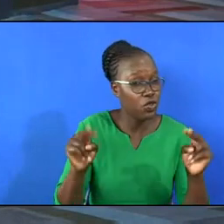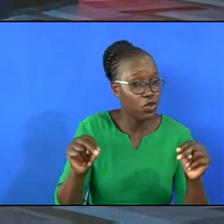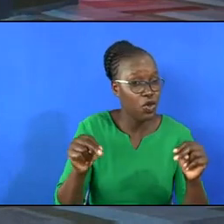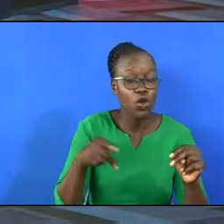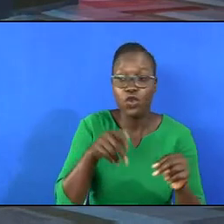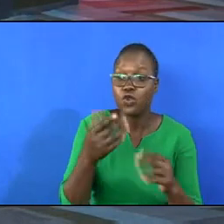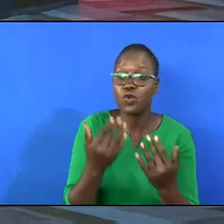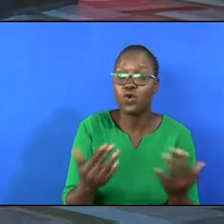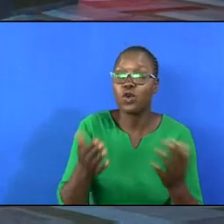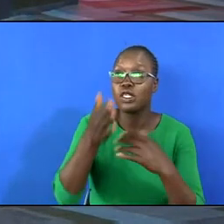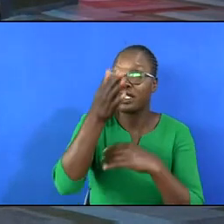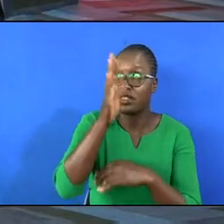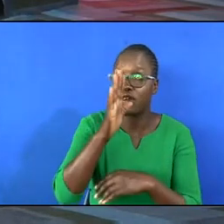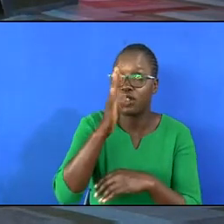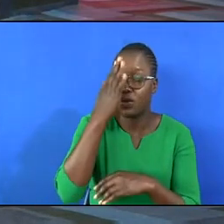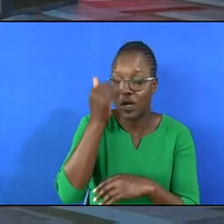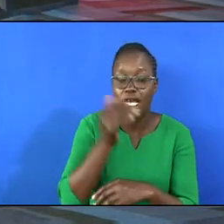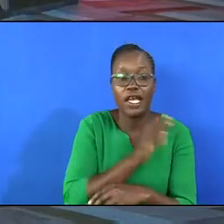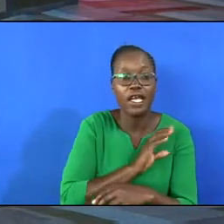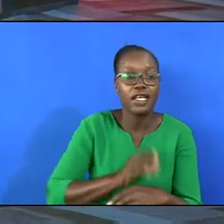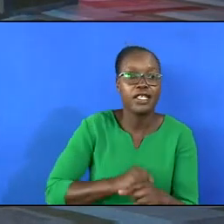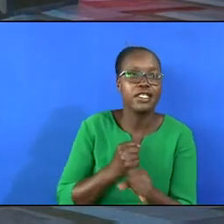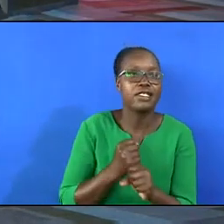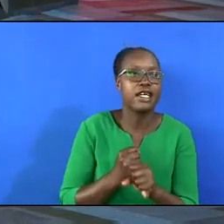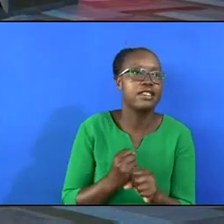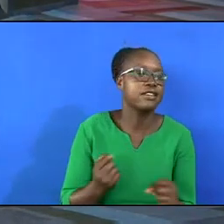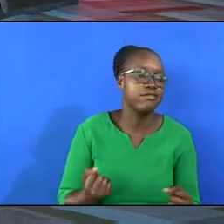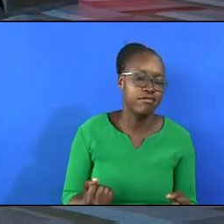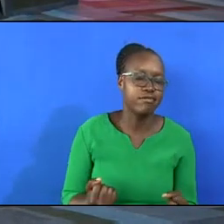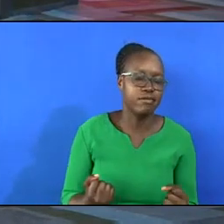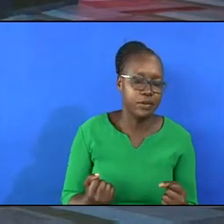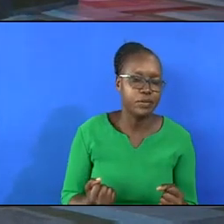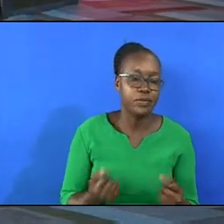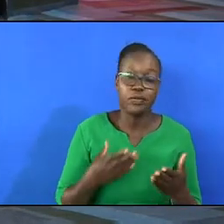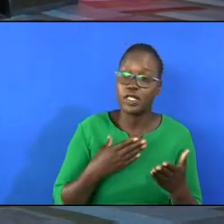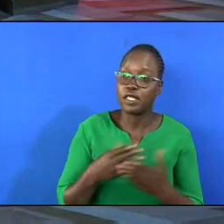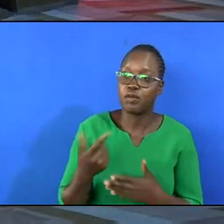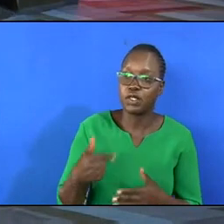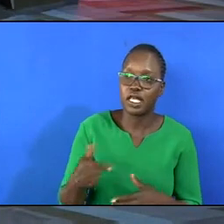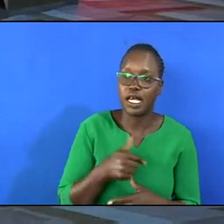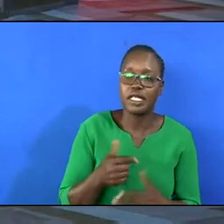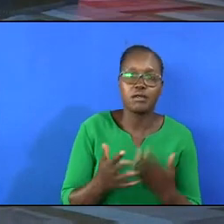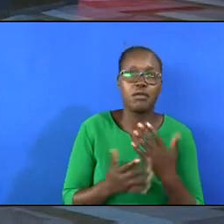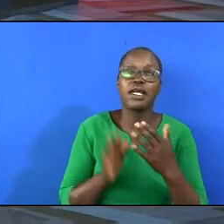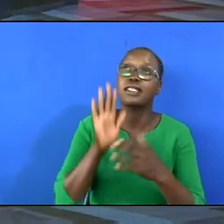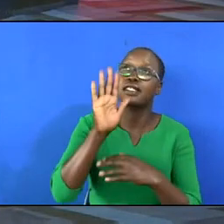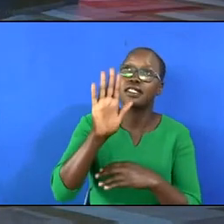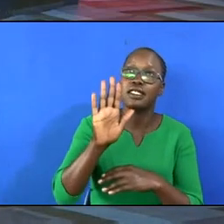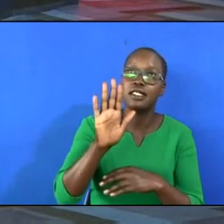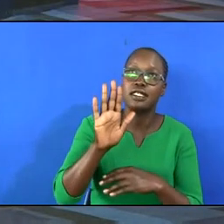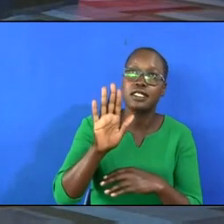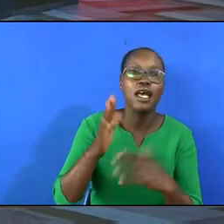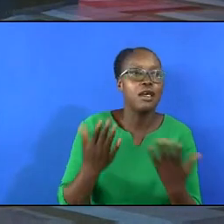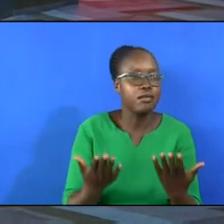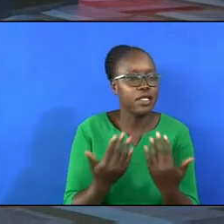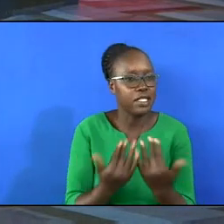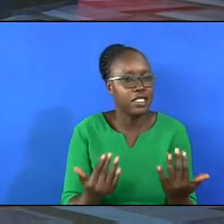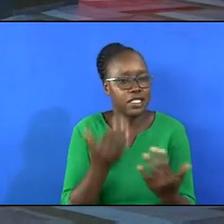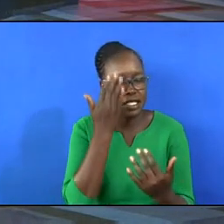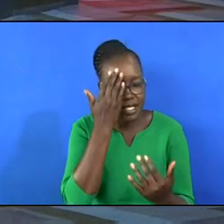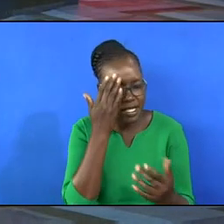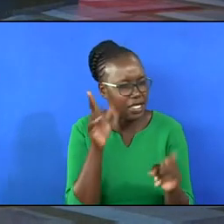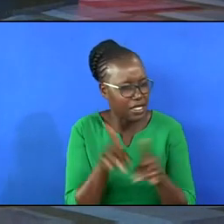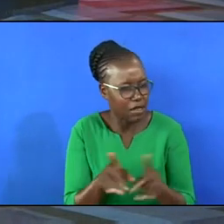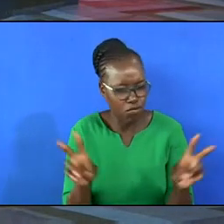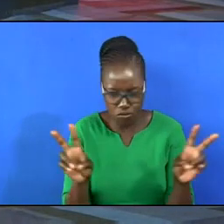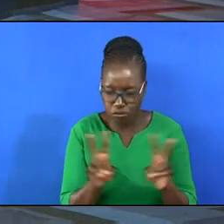God's children because of what Christ has done. He bought us by his blood. Look at the children of Israel.